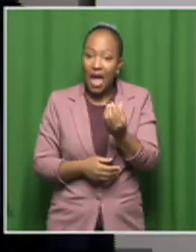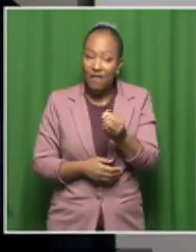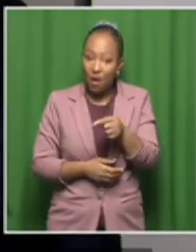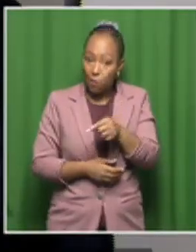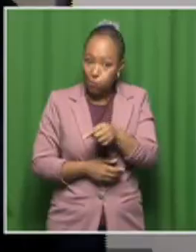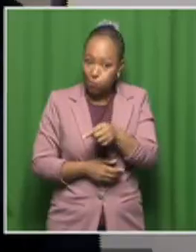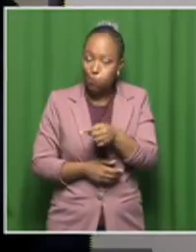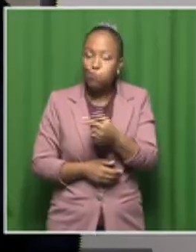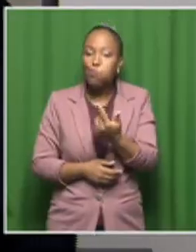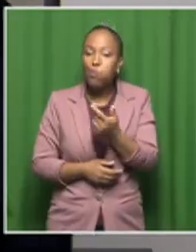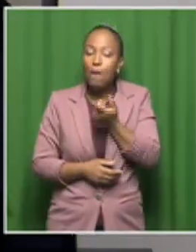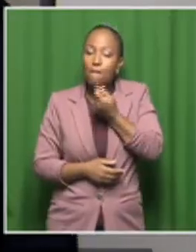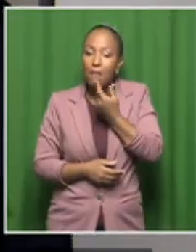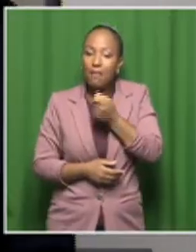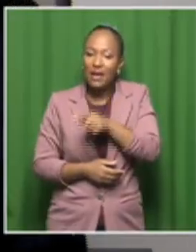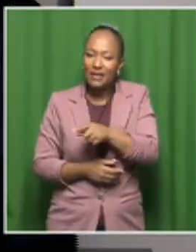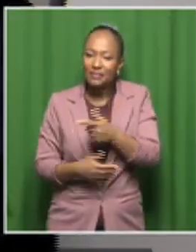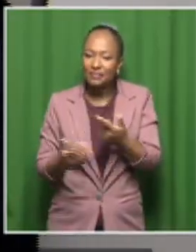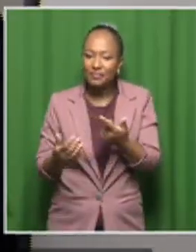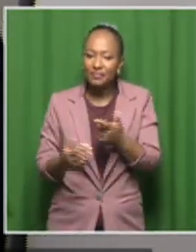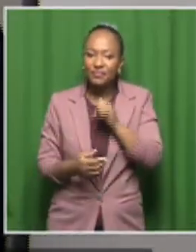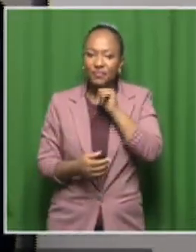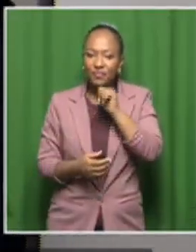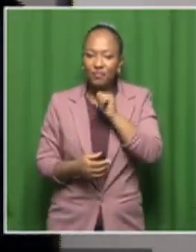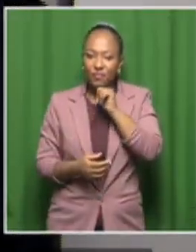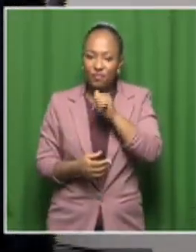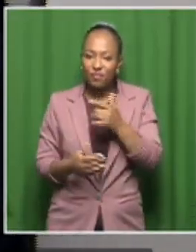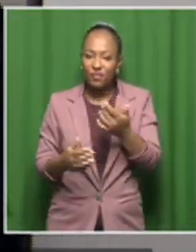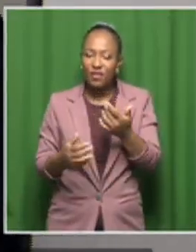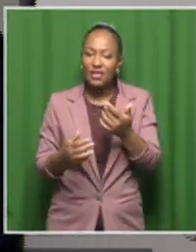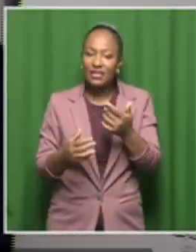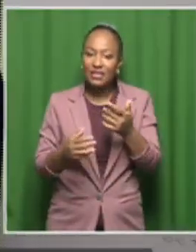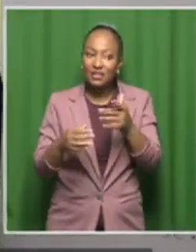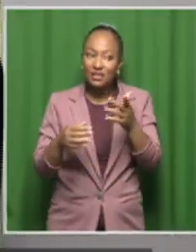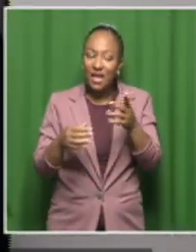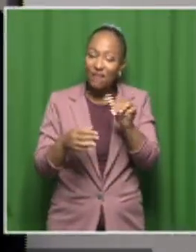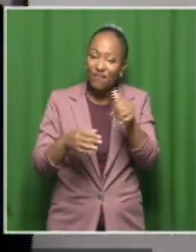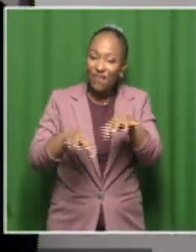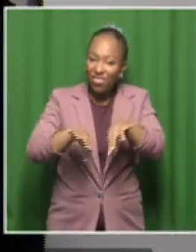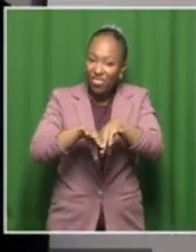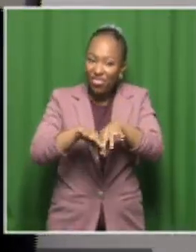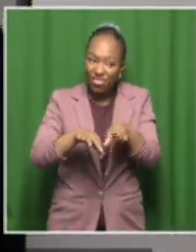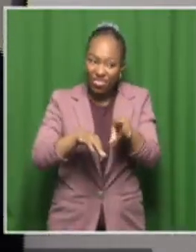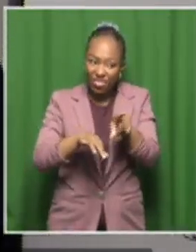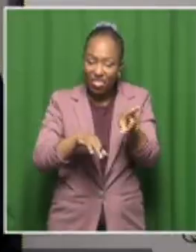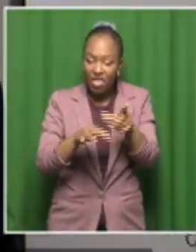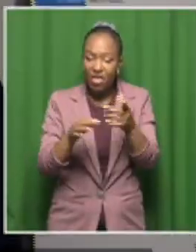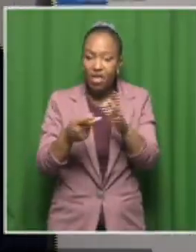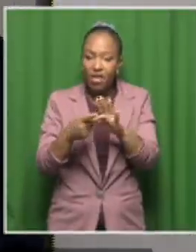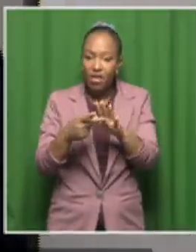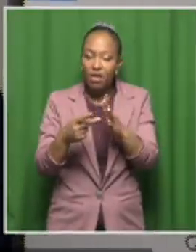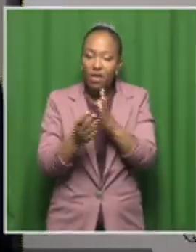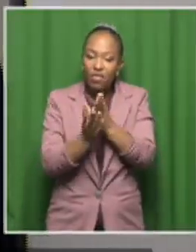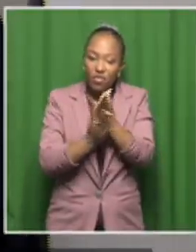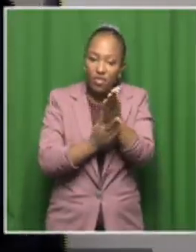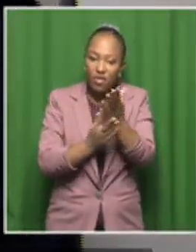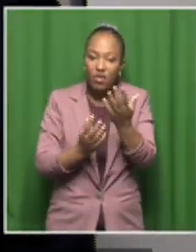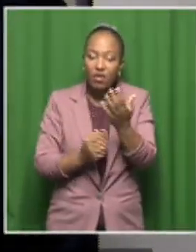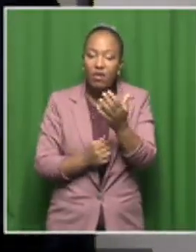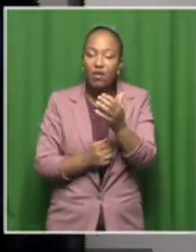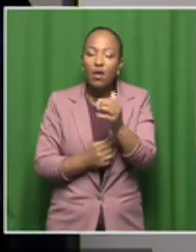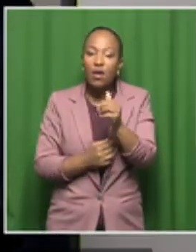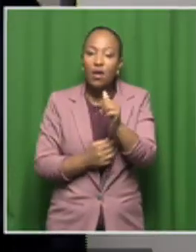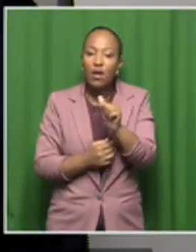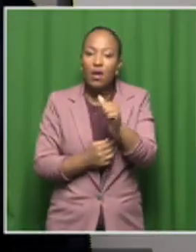ibuprofen. Besides us being exposed to these contaminants, we can also be exposed to them through the aquatic organisms.